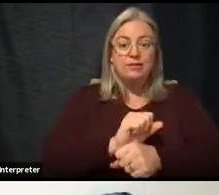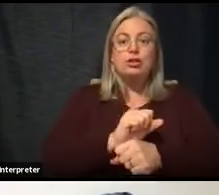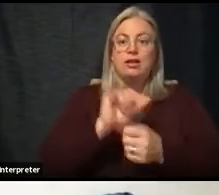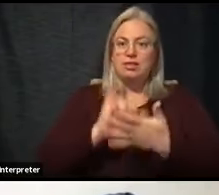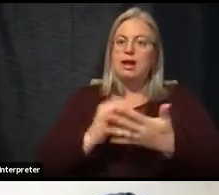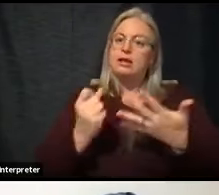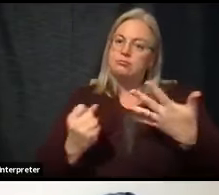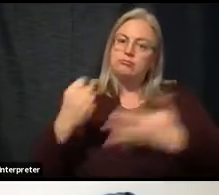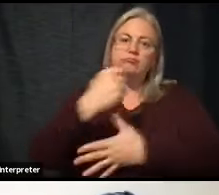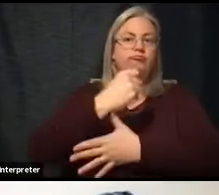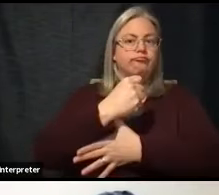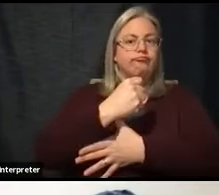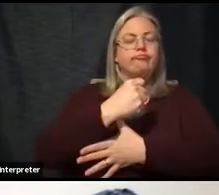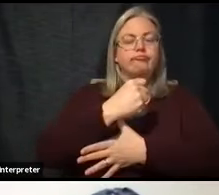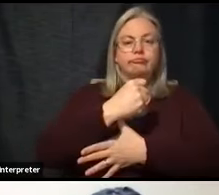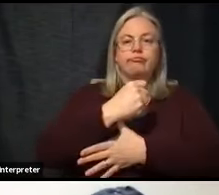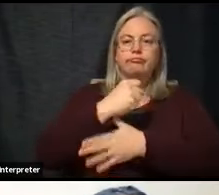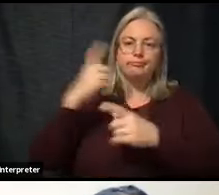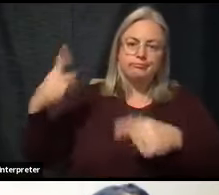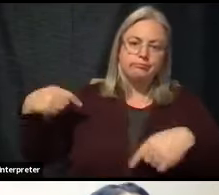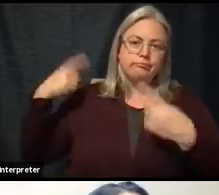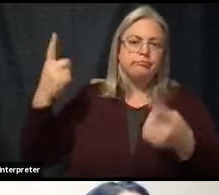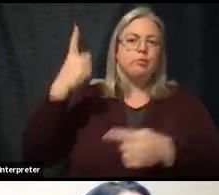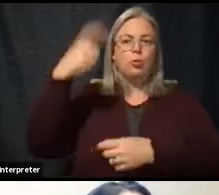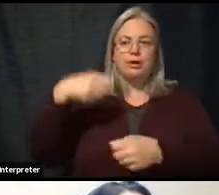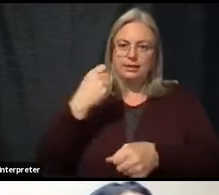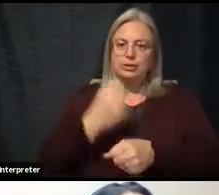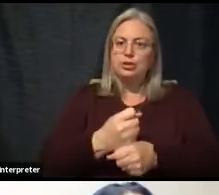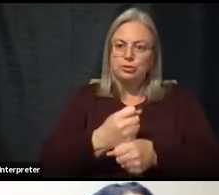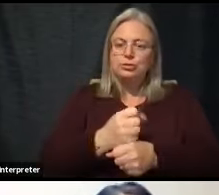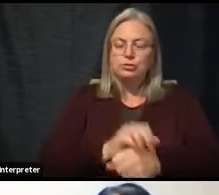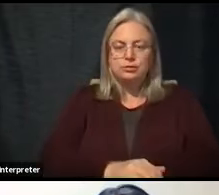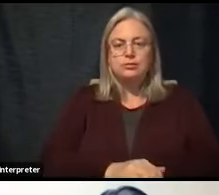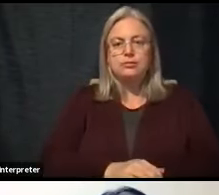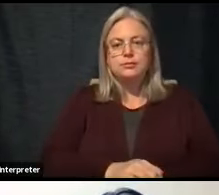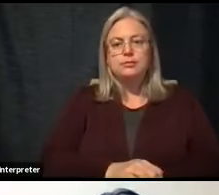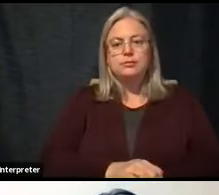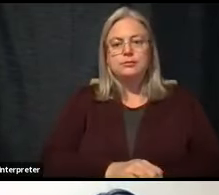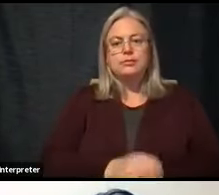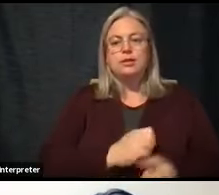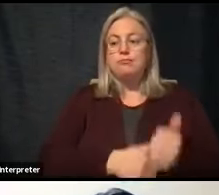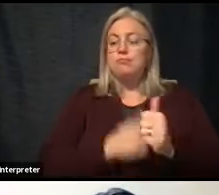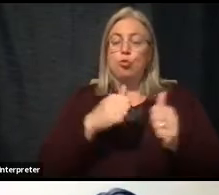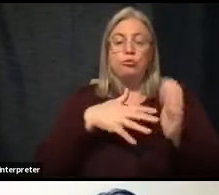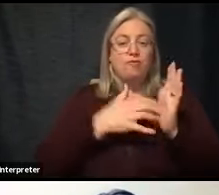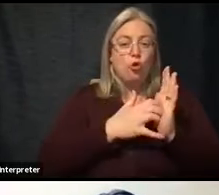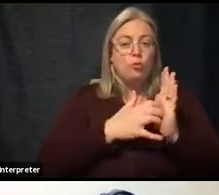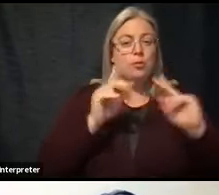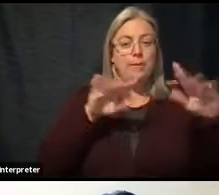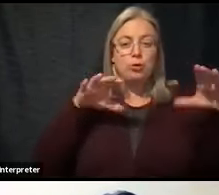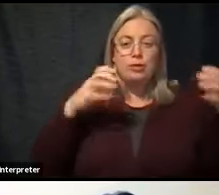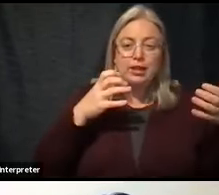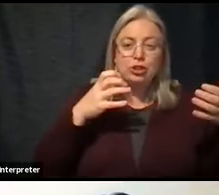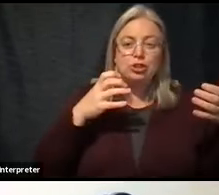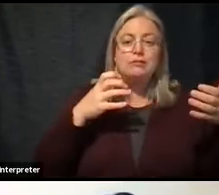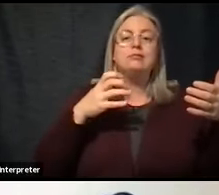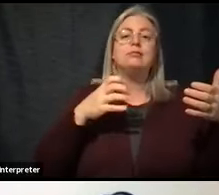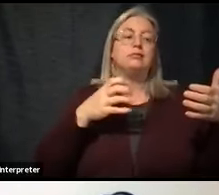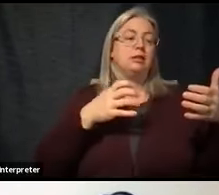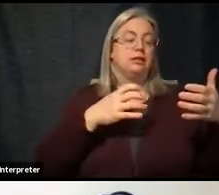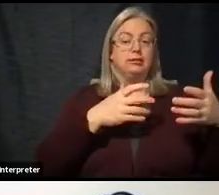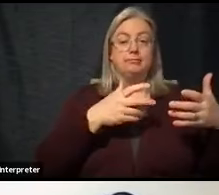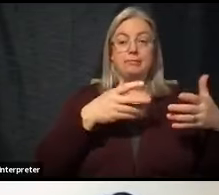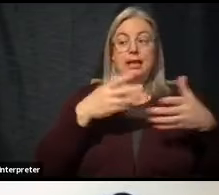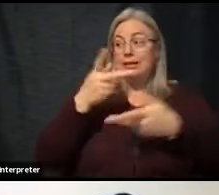priority over throughout the past one year. It's our most vulnerable population, our older population. It's keeping our